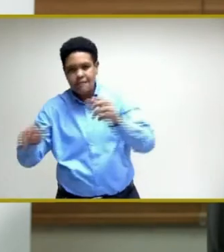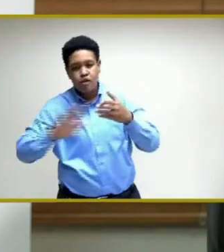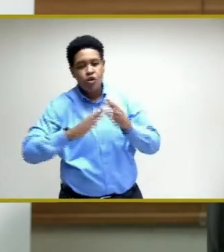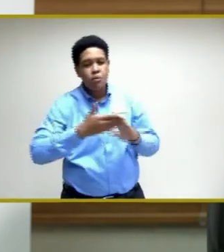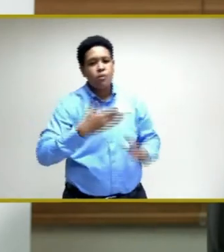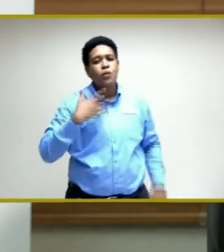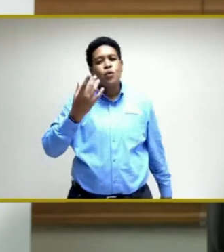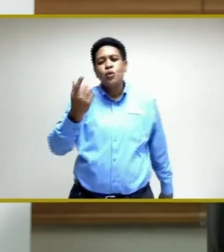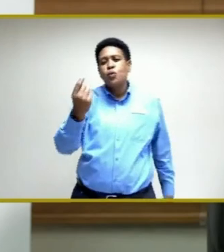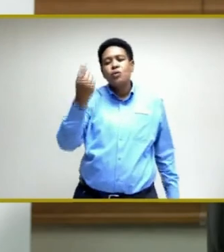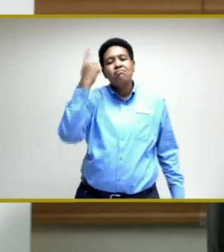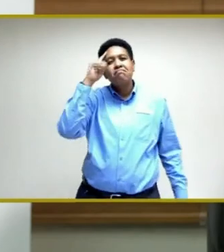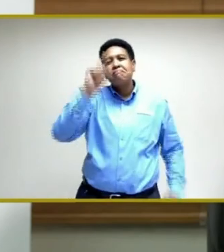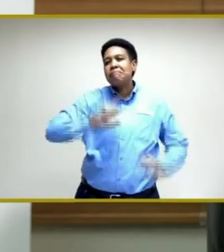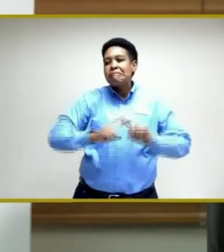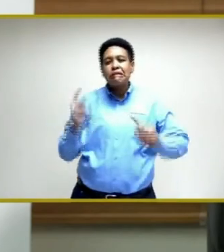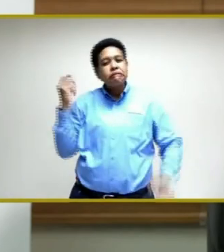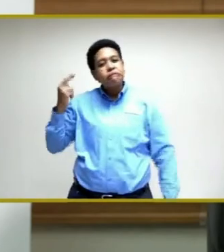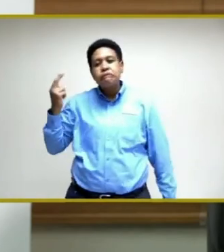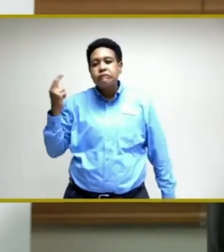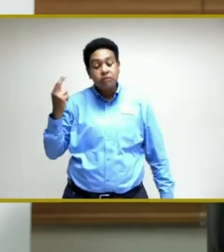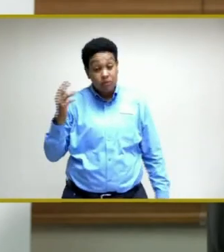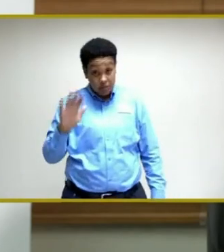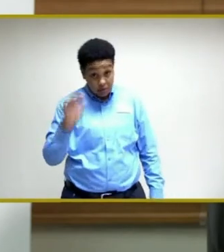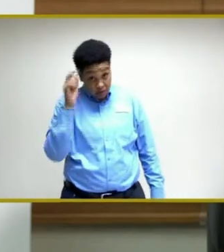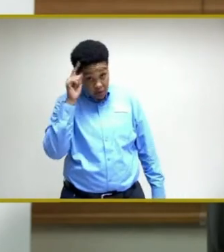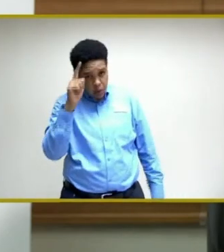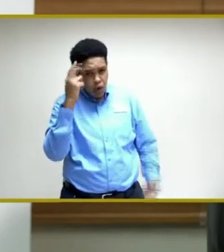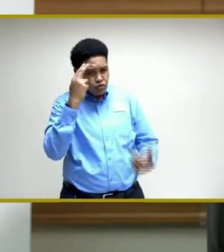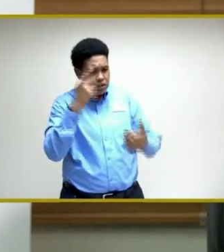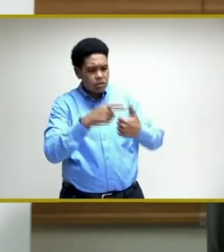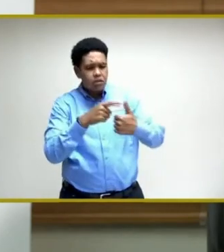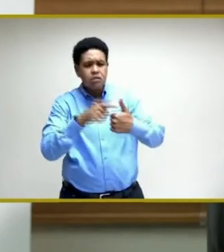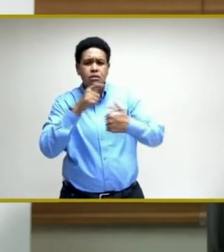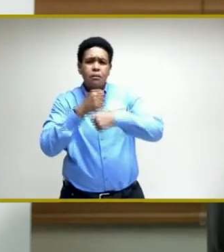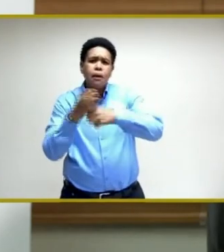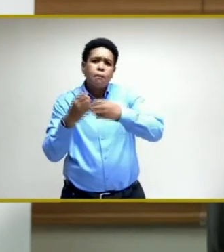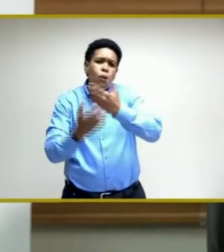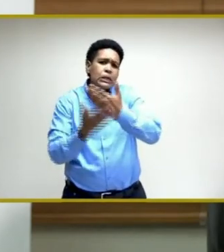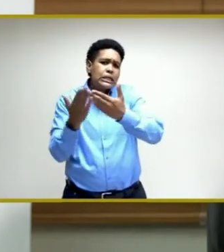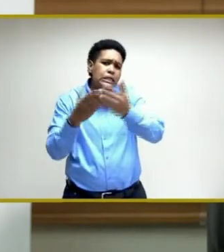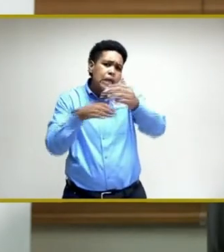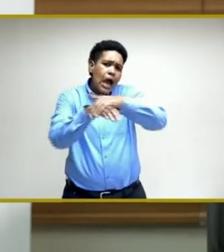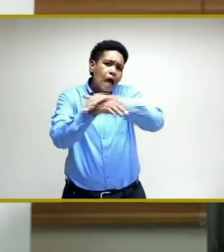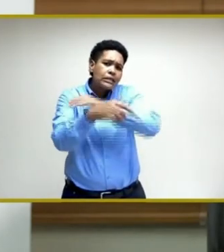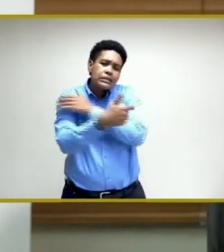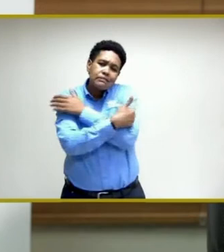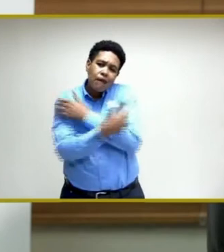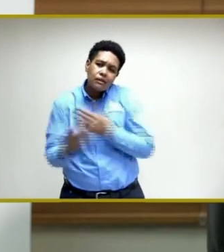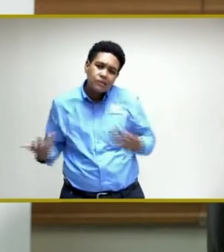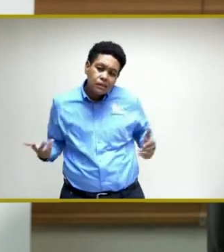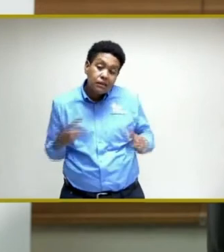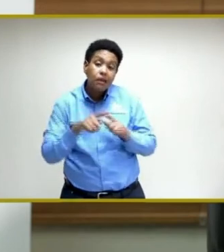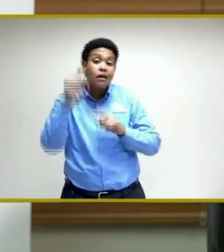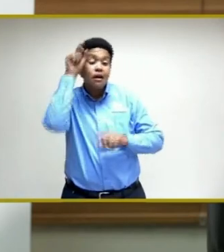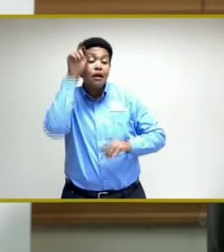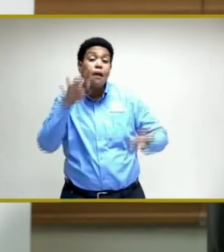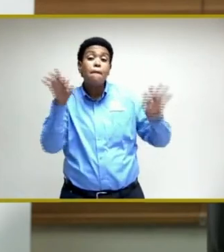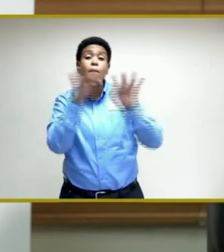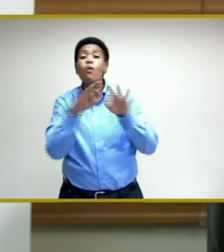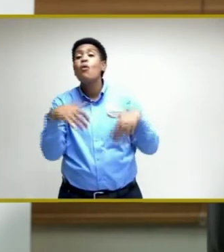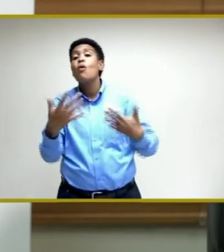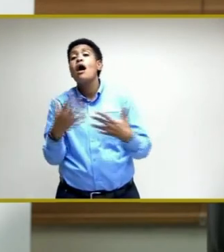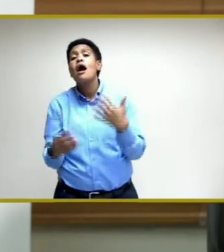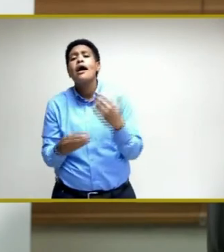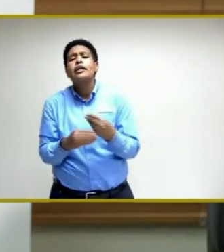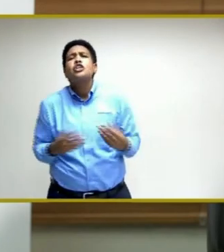number of reasons. One, of course, is to make it a lot easier to access the vaccines. But very importantly, it is